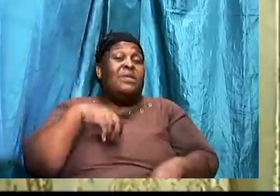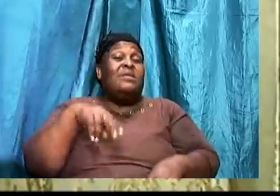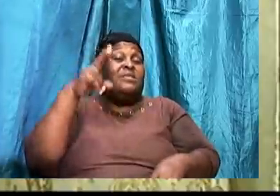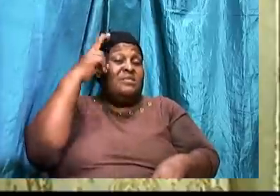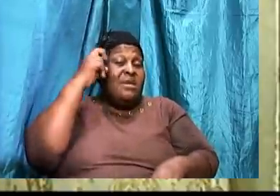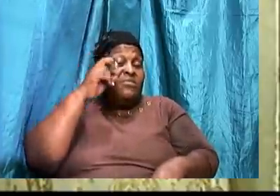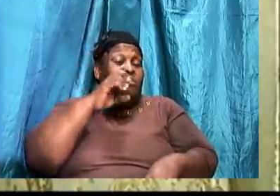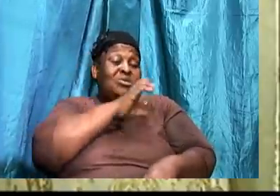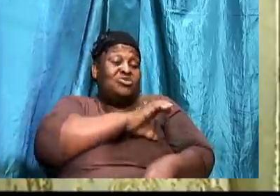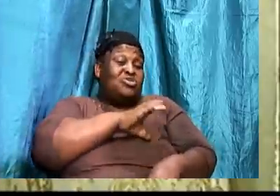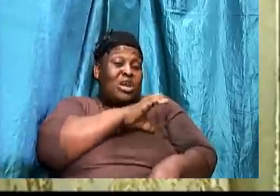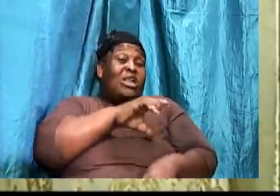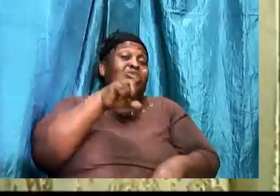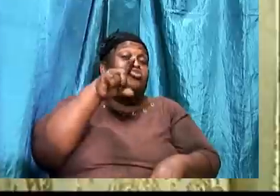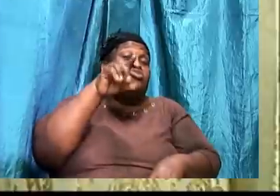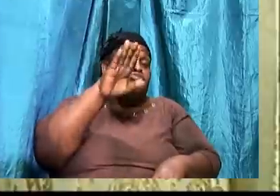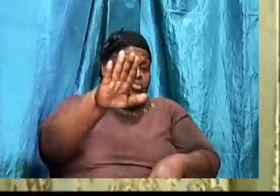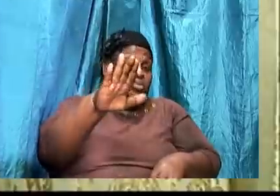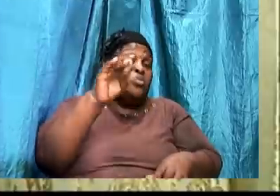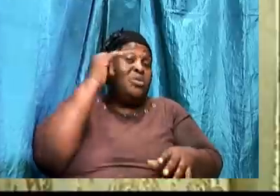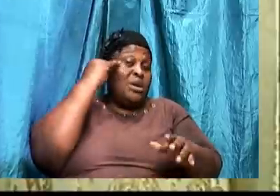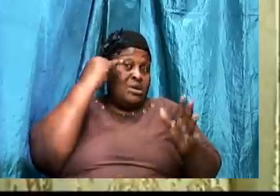identity. Who are you?